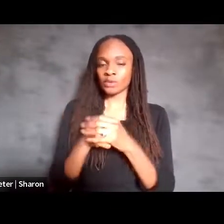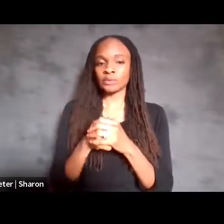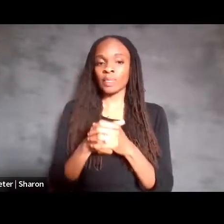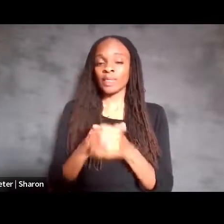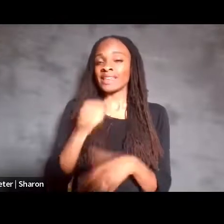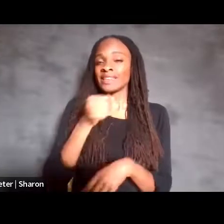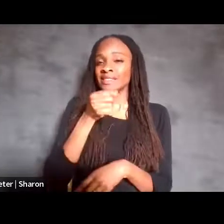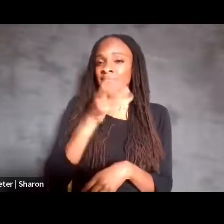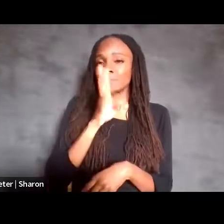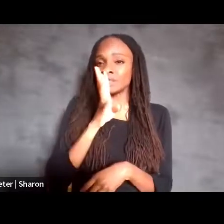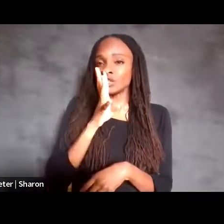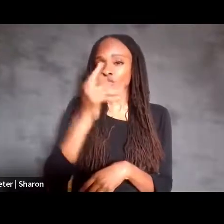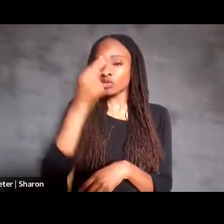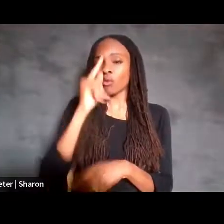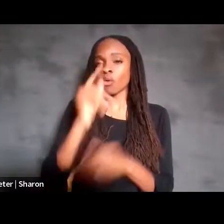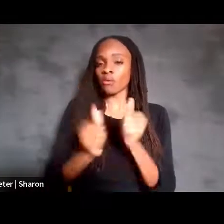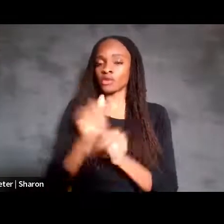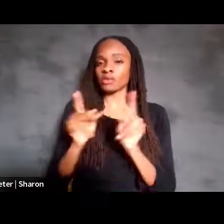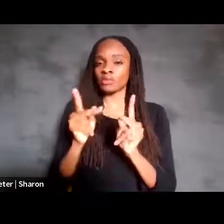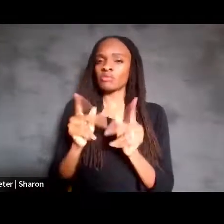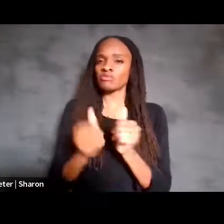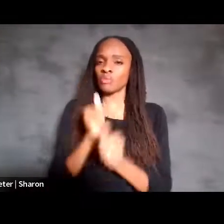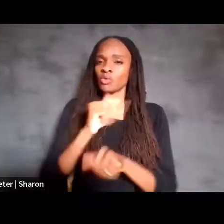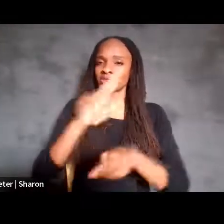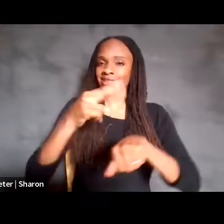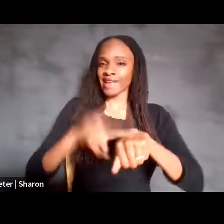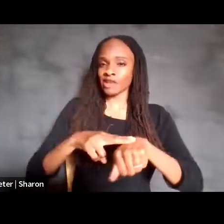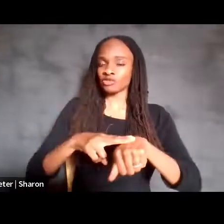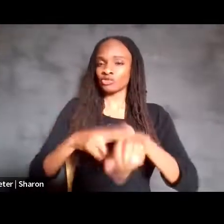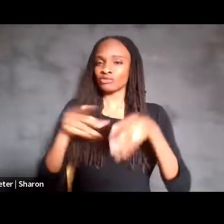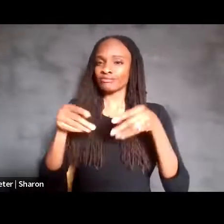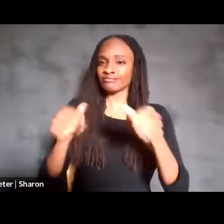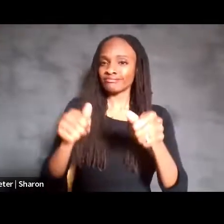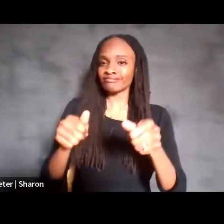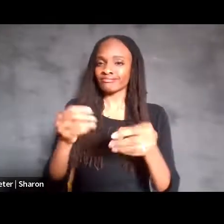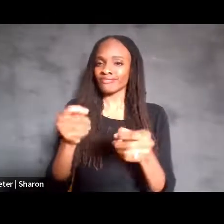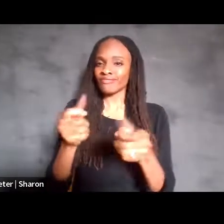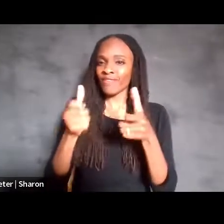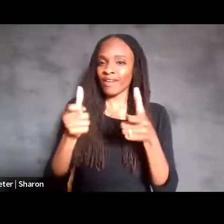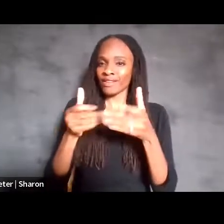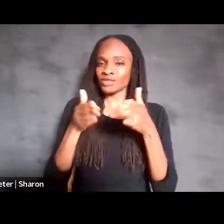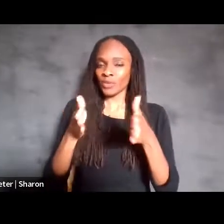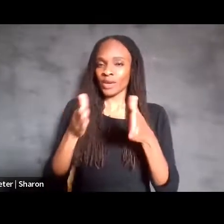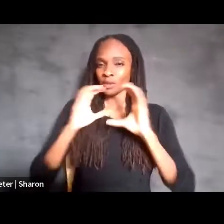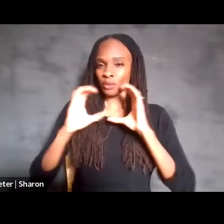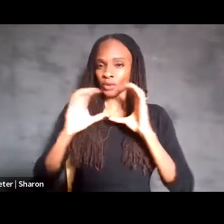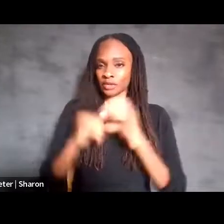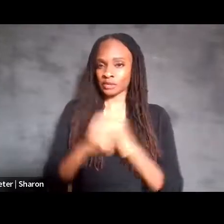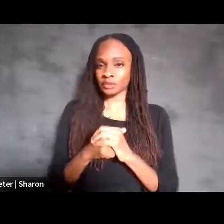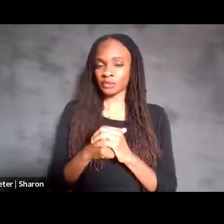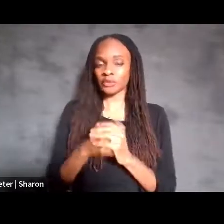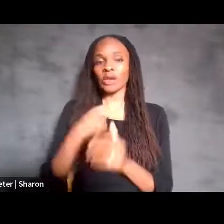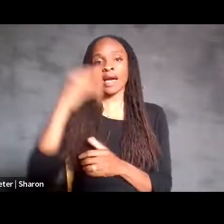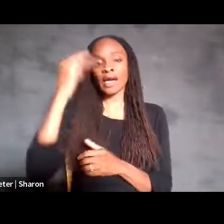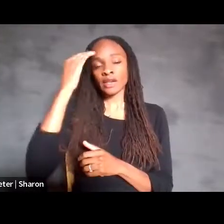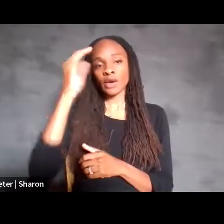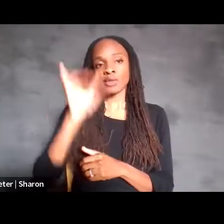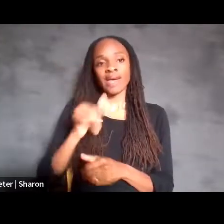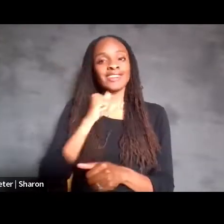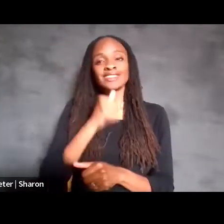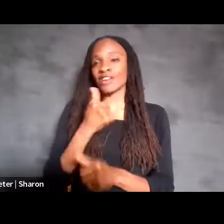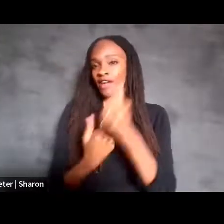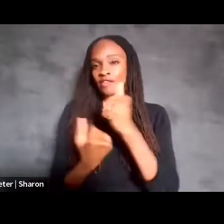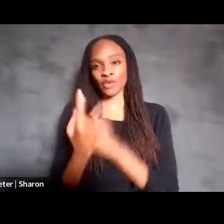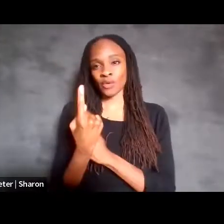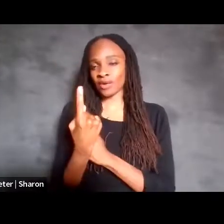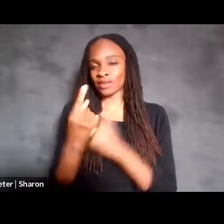people, is the most natural and efficient and fast mode of communication. So I know that not everyone is able